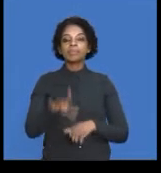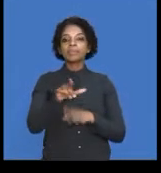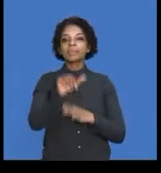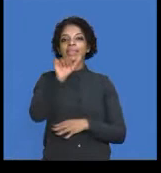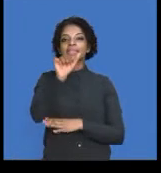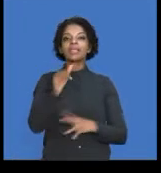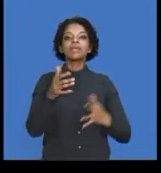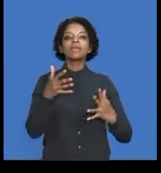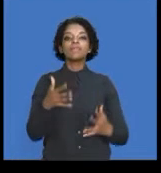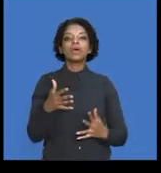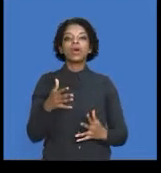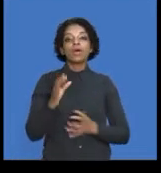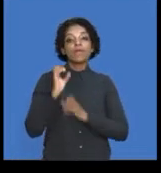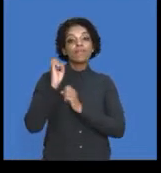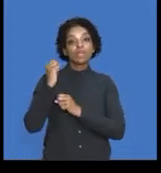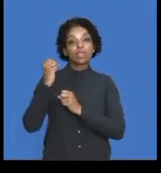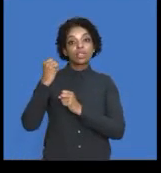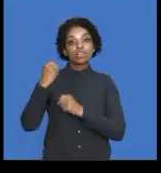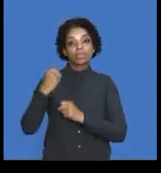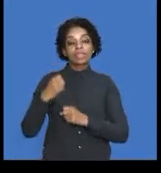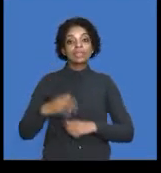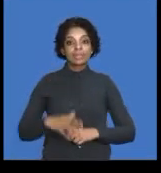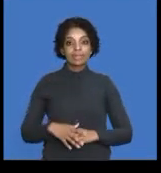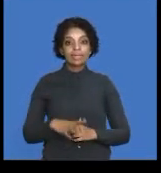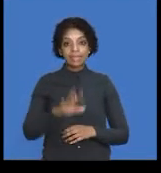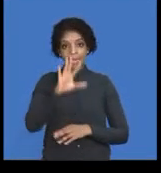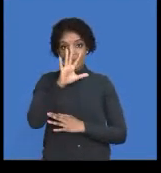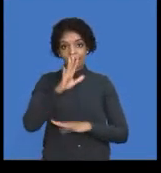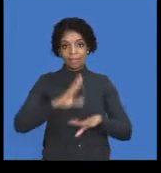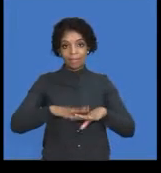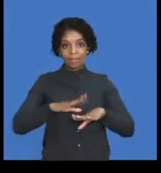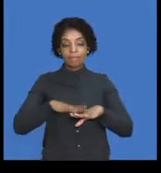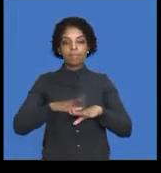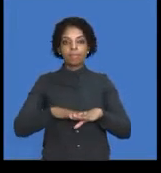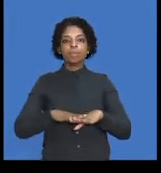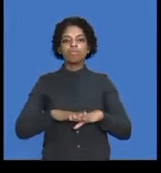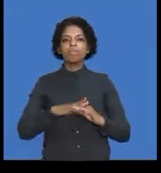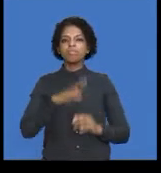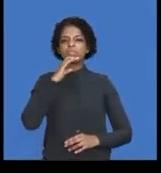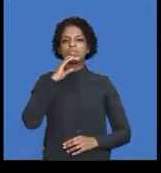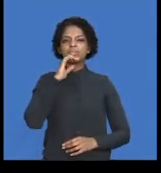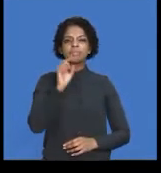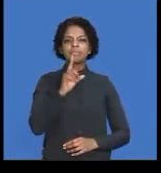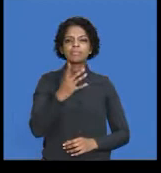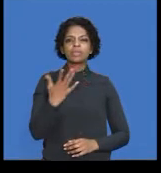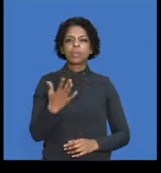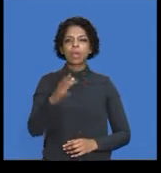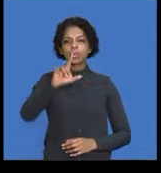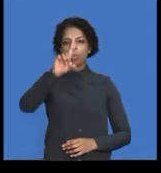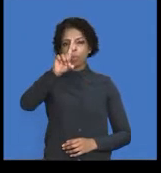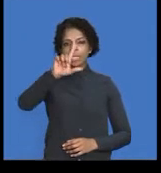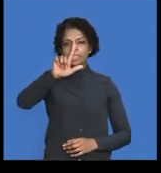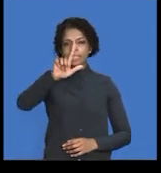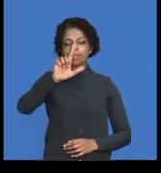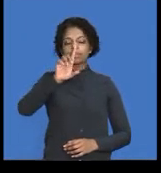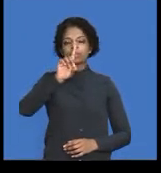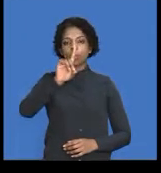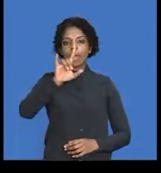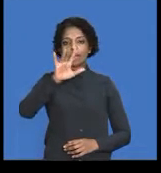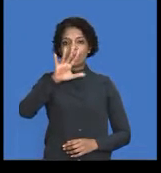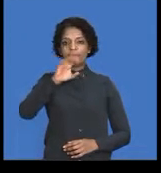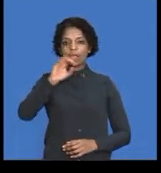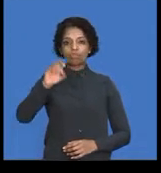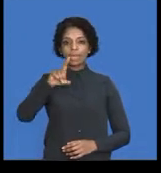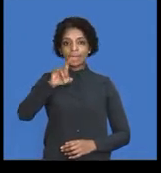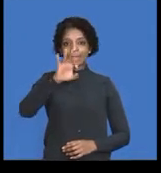and 5 for admin. So, in other words, the 171,500 is your 35%.